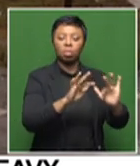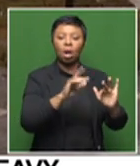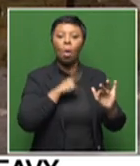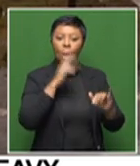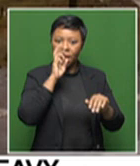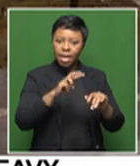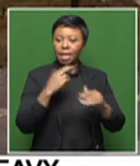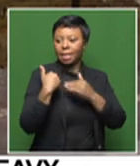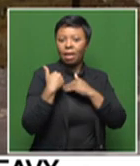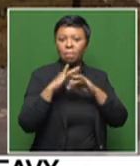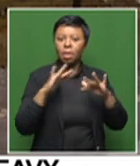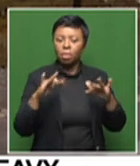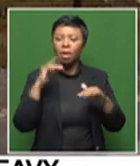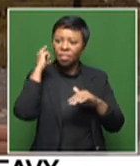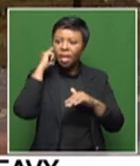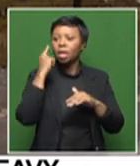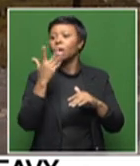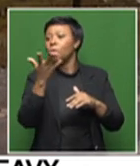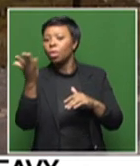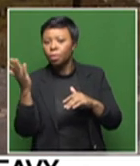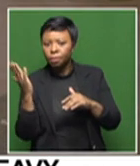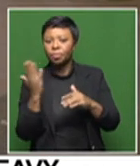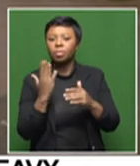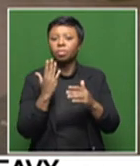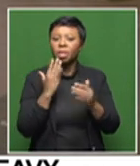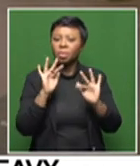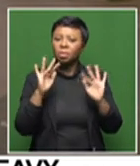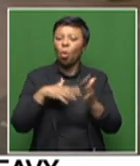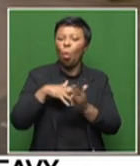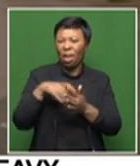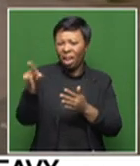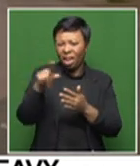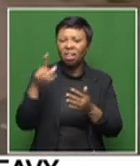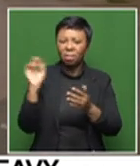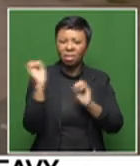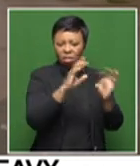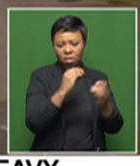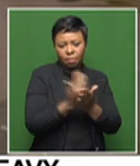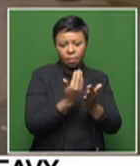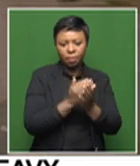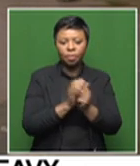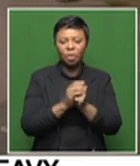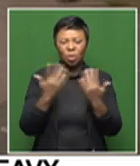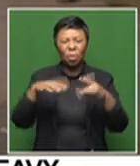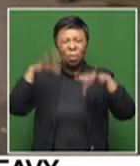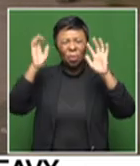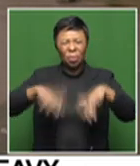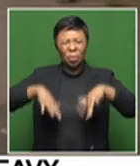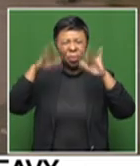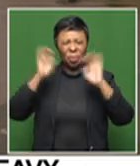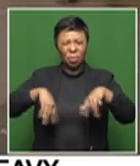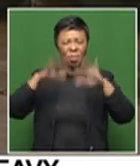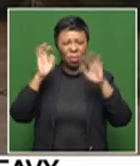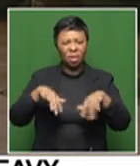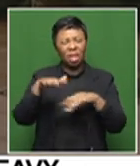take into consideration that can become possible victims. The intense cold front and heavy rainfall the area is currently